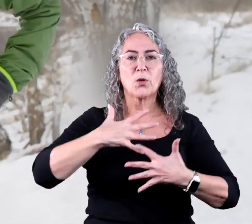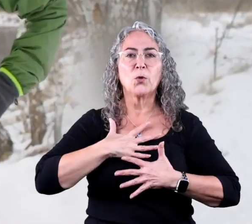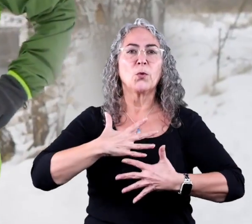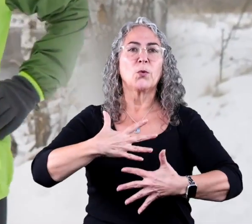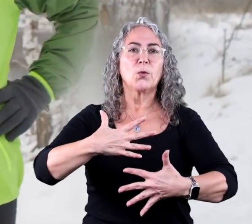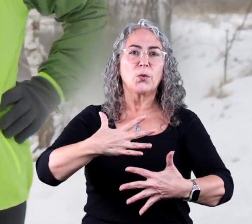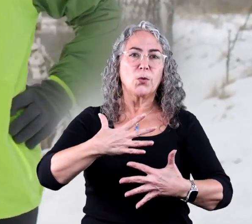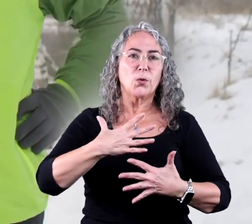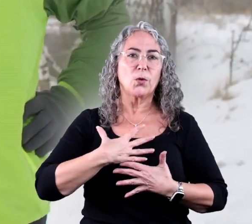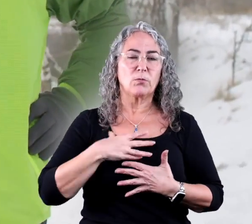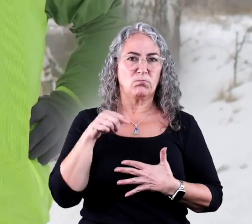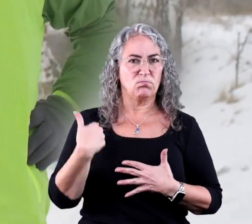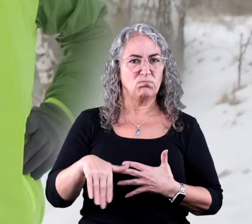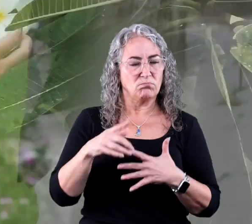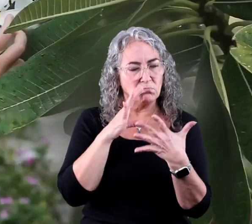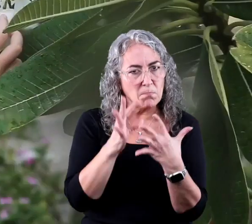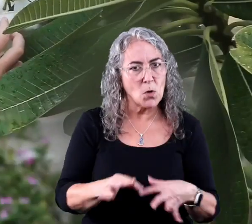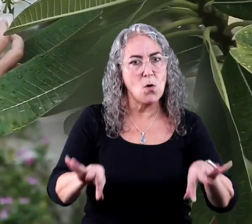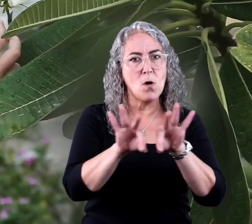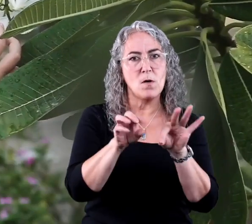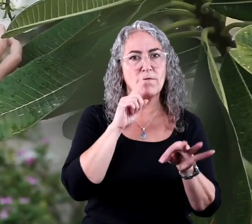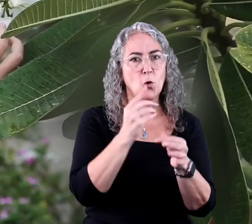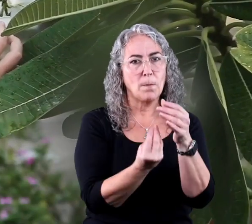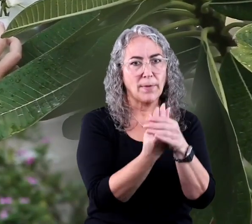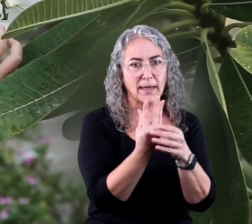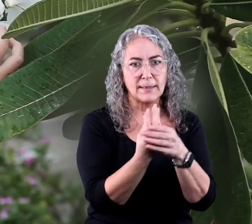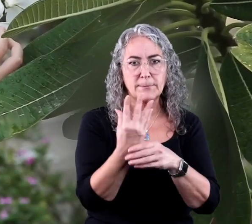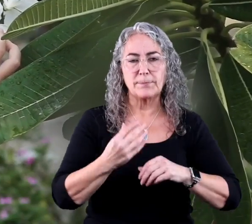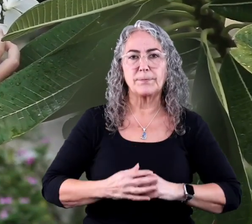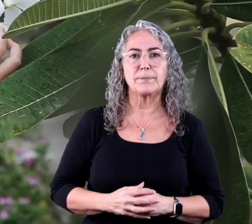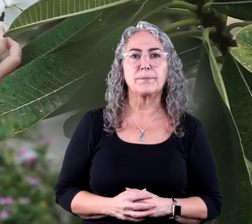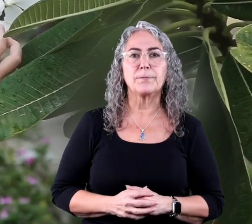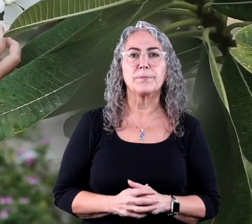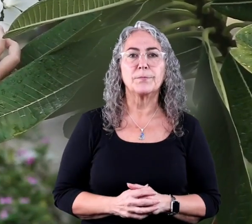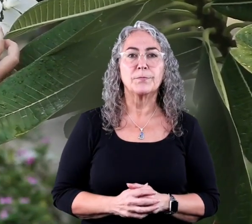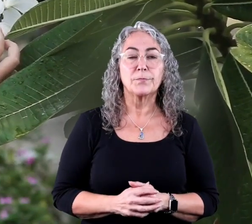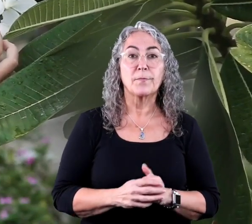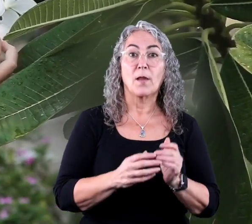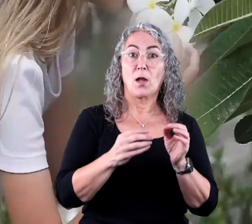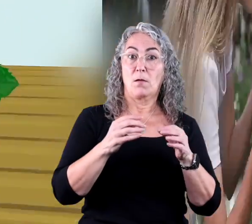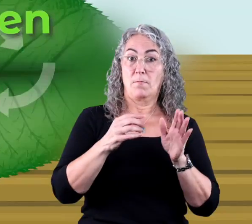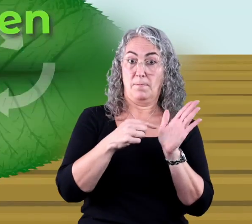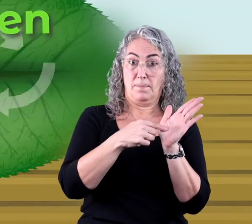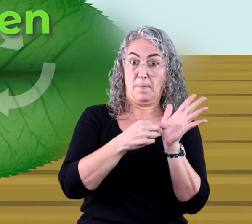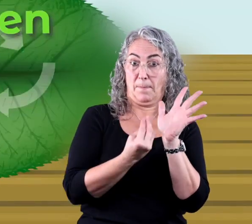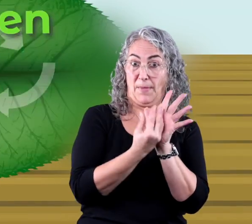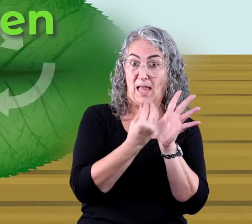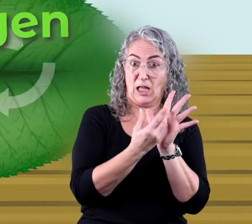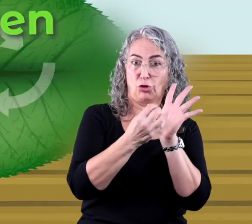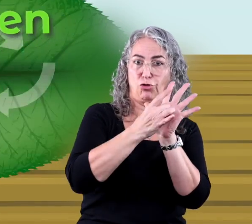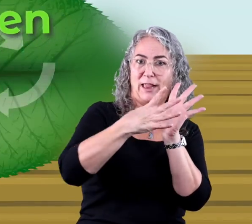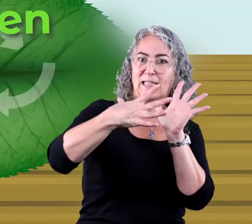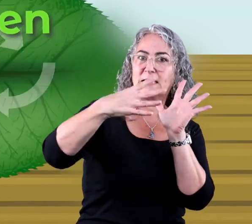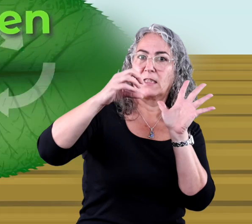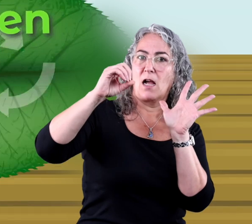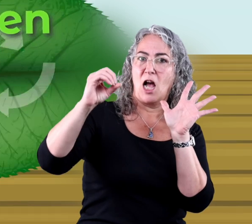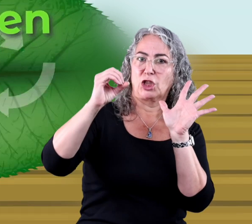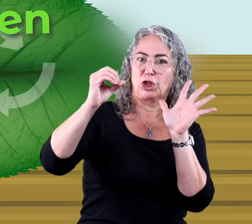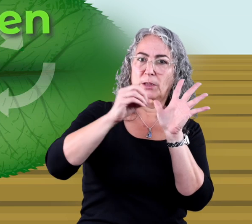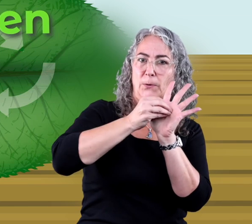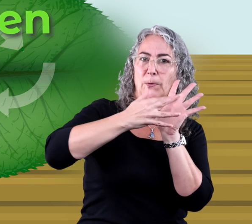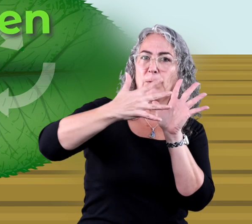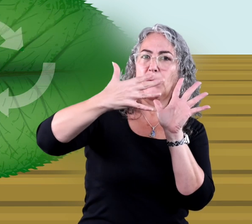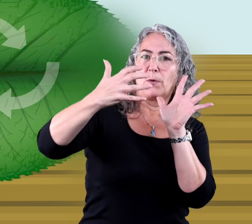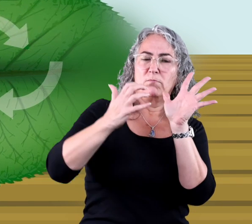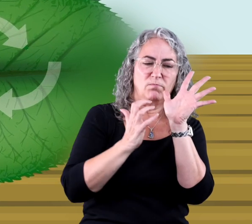in the air all around us. It is very important for plants. The plant releases the oxygen out of its